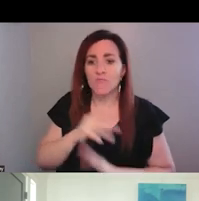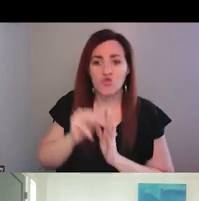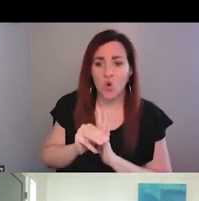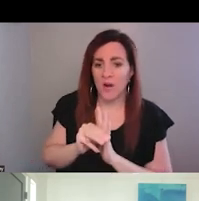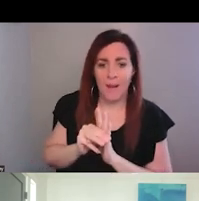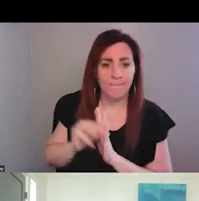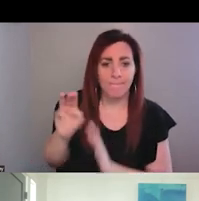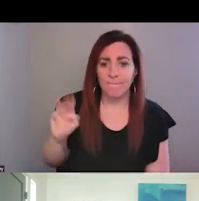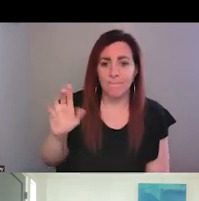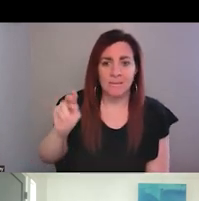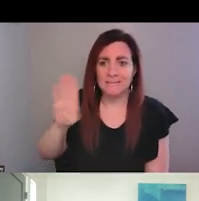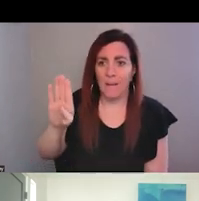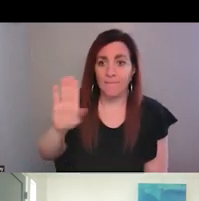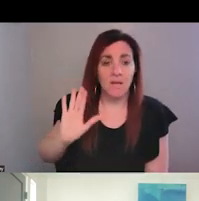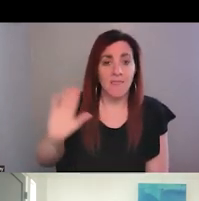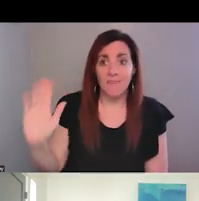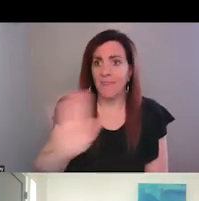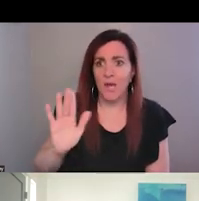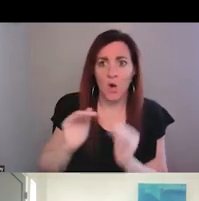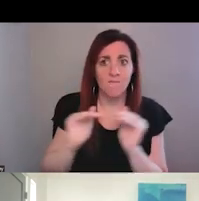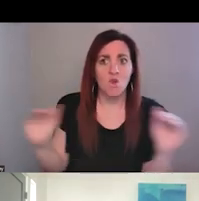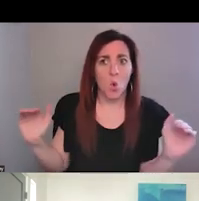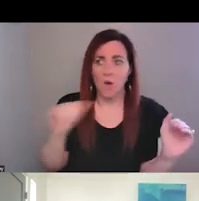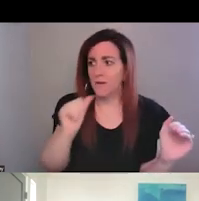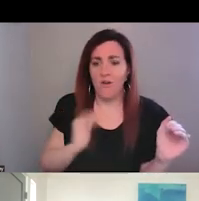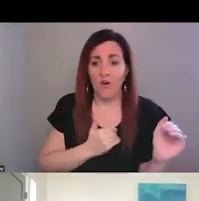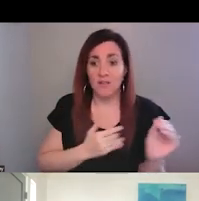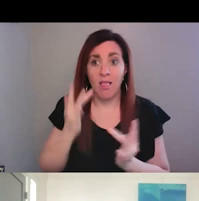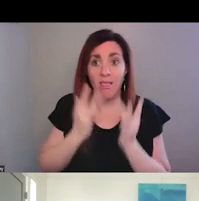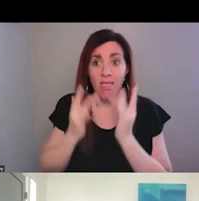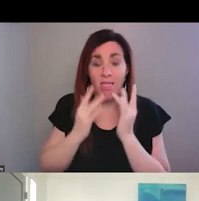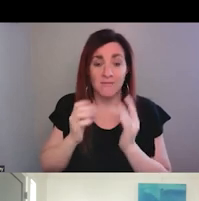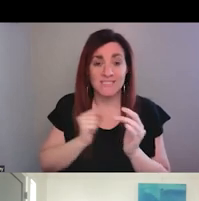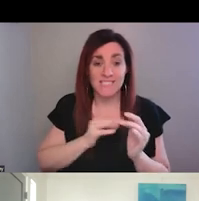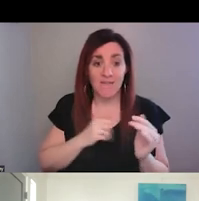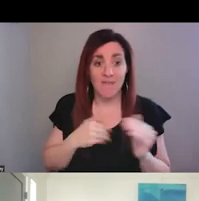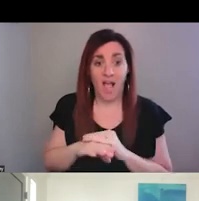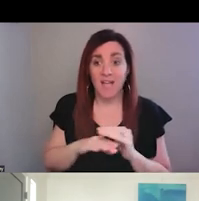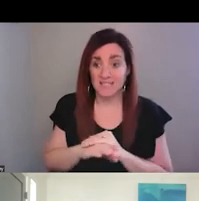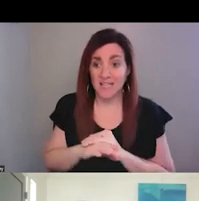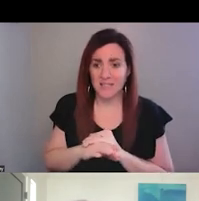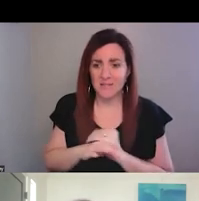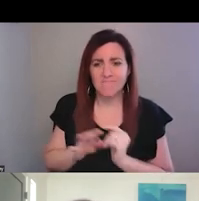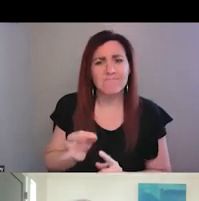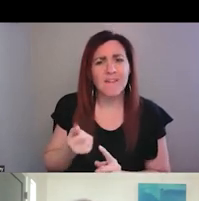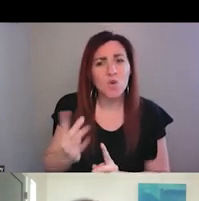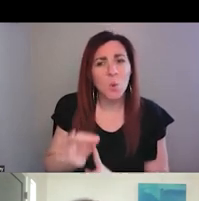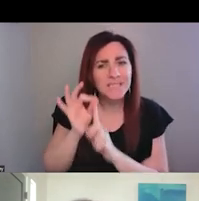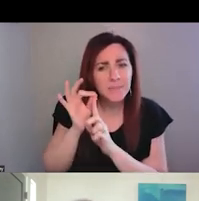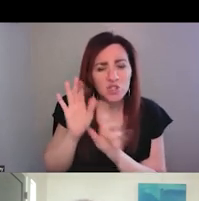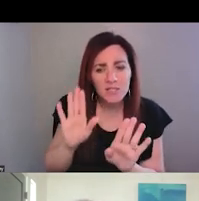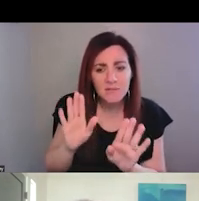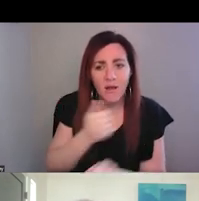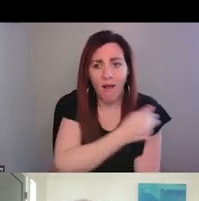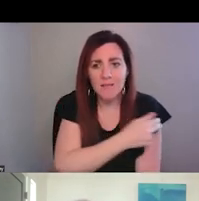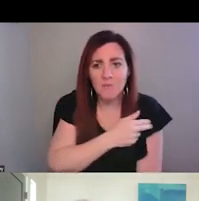It's their floor. It's theirs. So very few of our staff have access to that area. Uh, the exception, because they are in a hospital, we have to